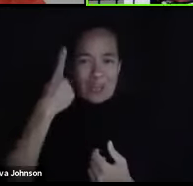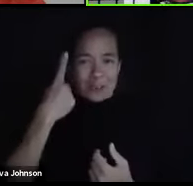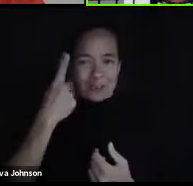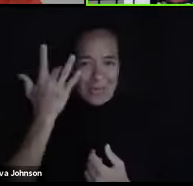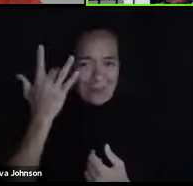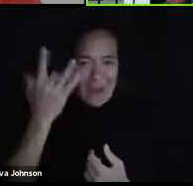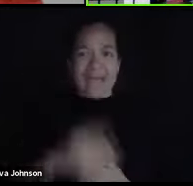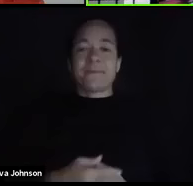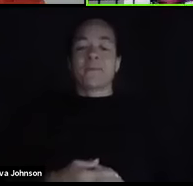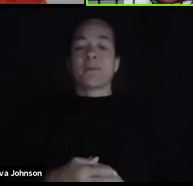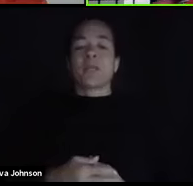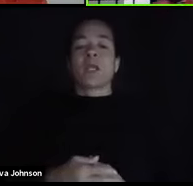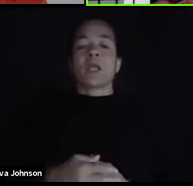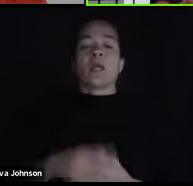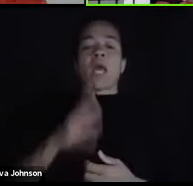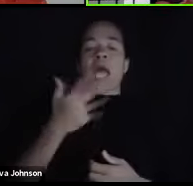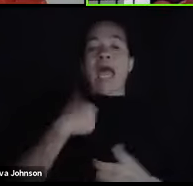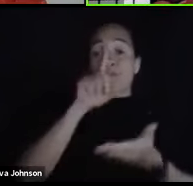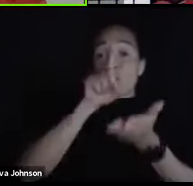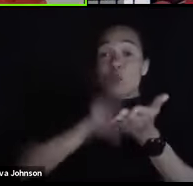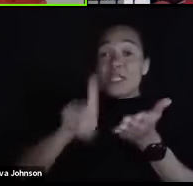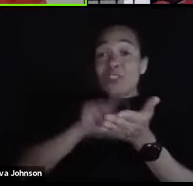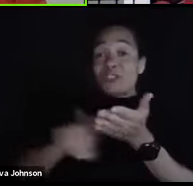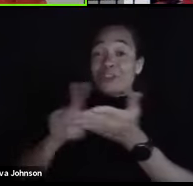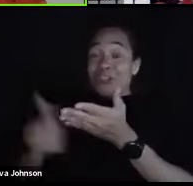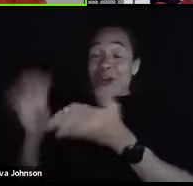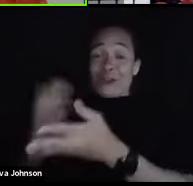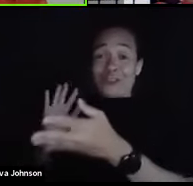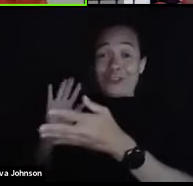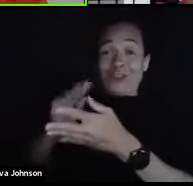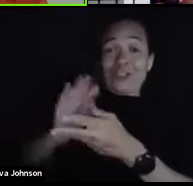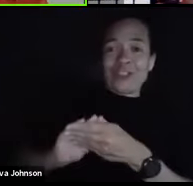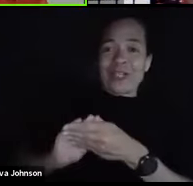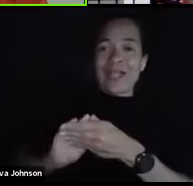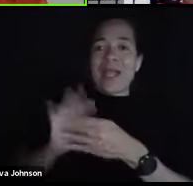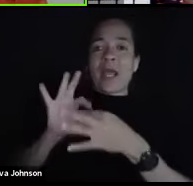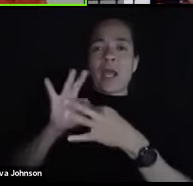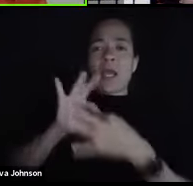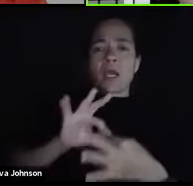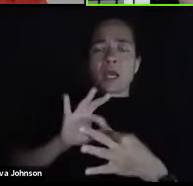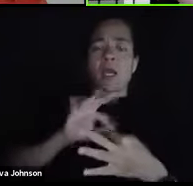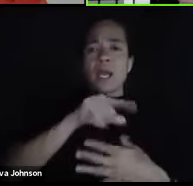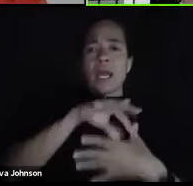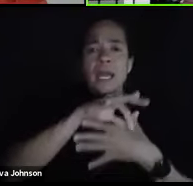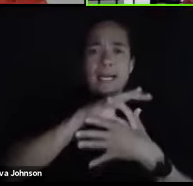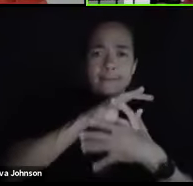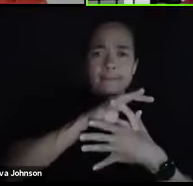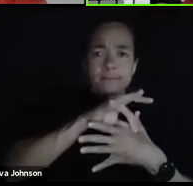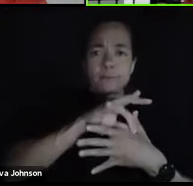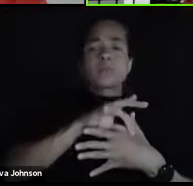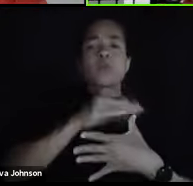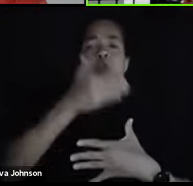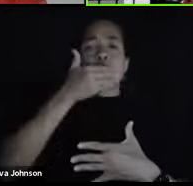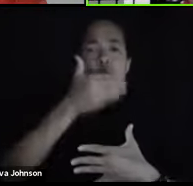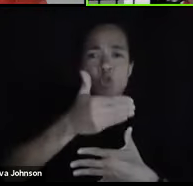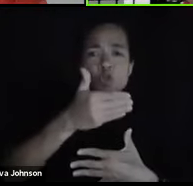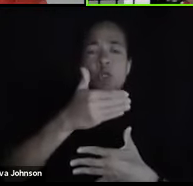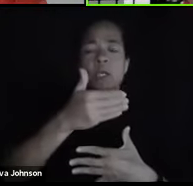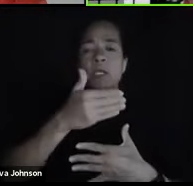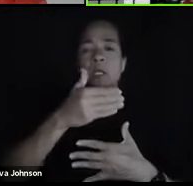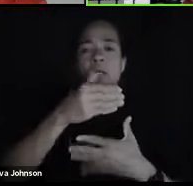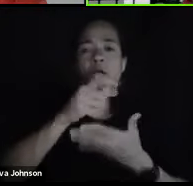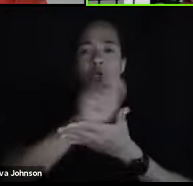of research actually that has been done, not just on the content of note of good note taking, but how the